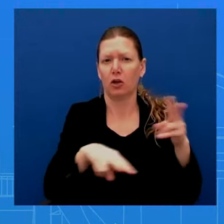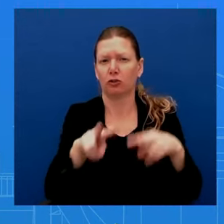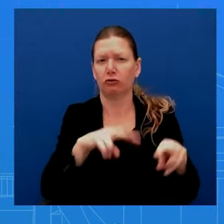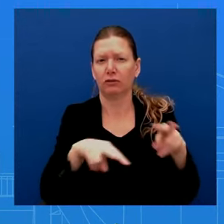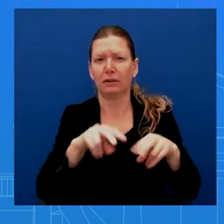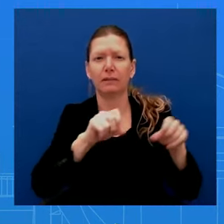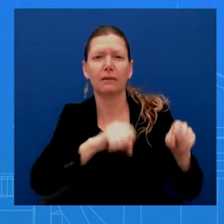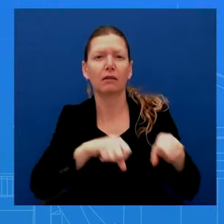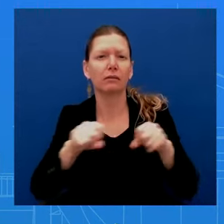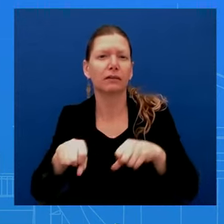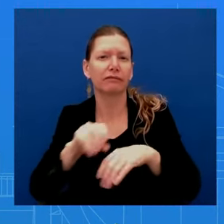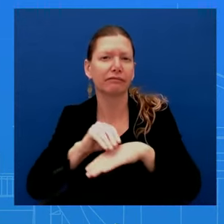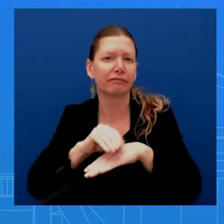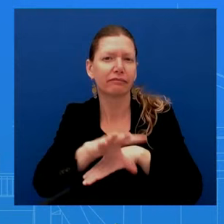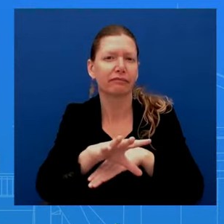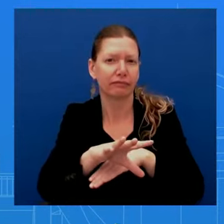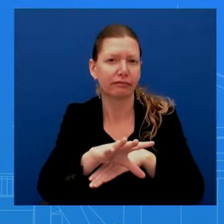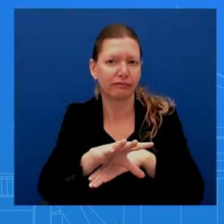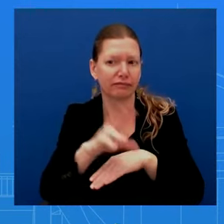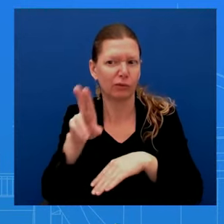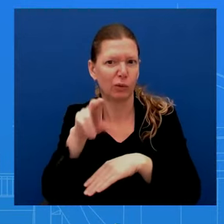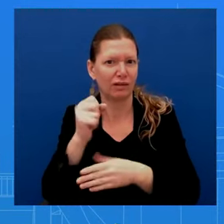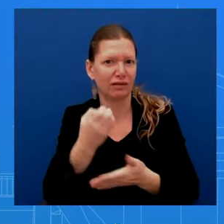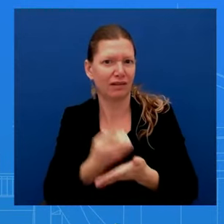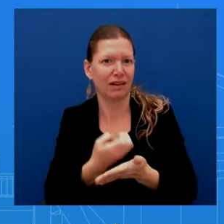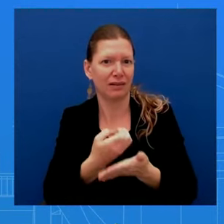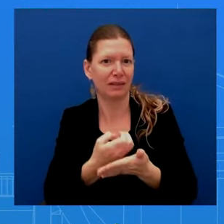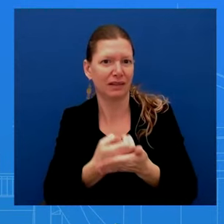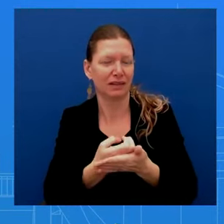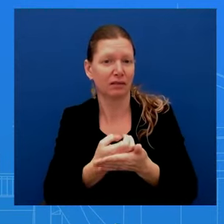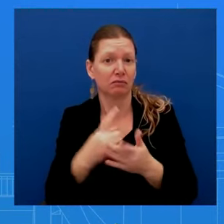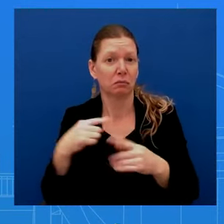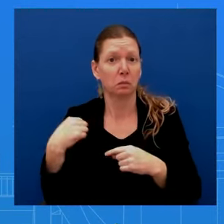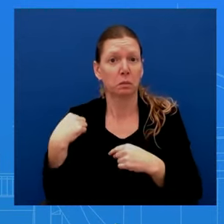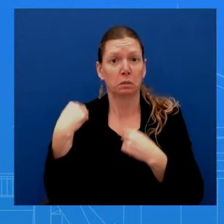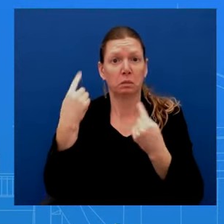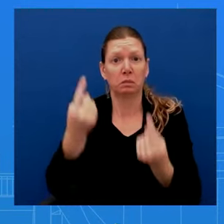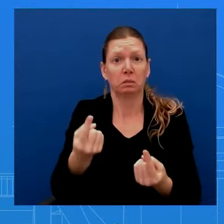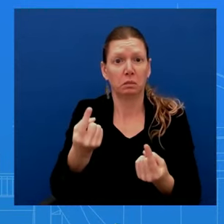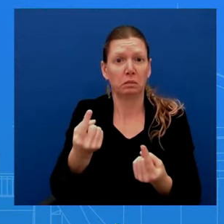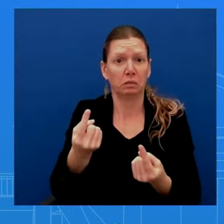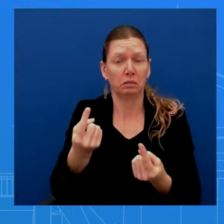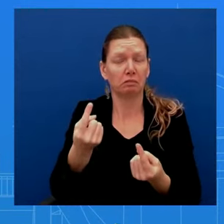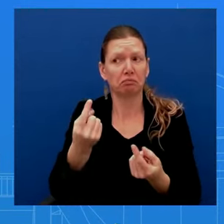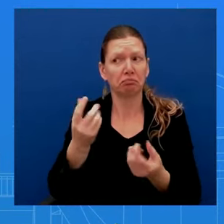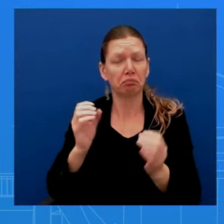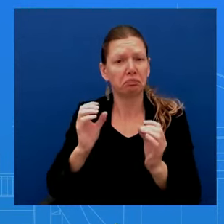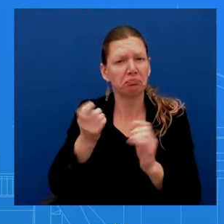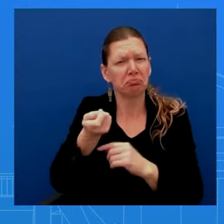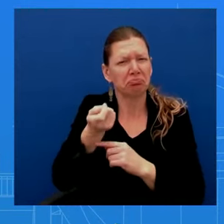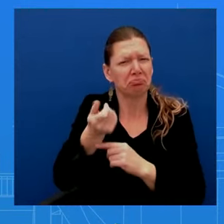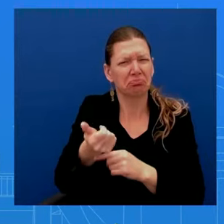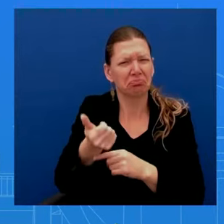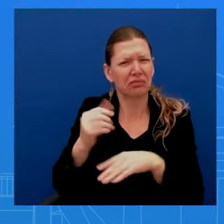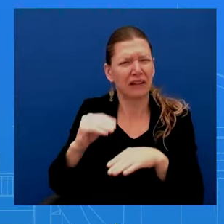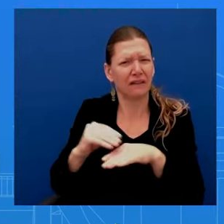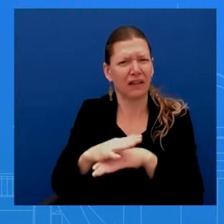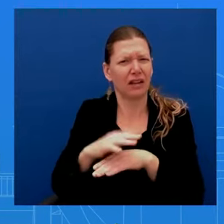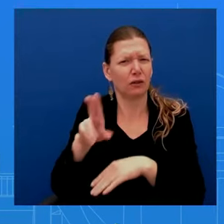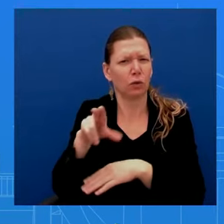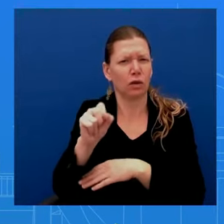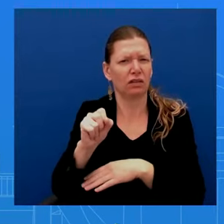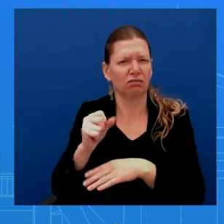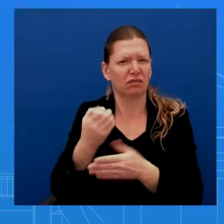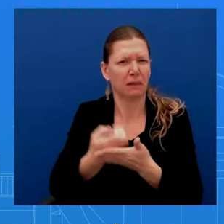.S. economy. So far, we really have seen very little effect on the U.S. economy. Some shippers are